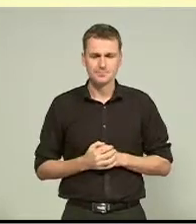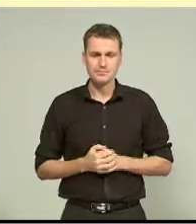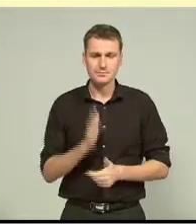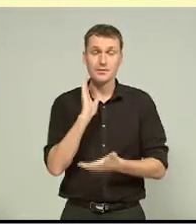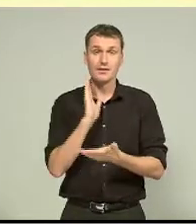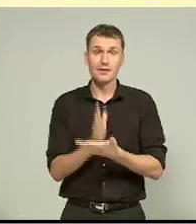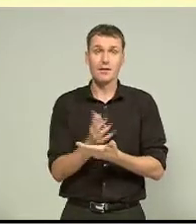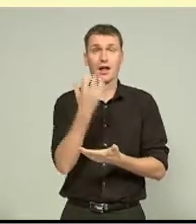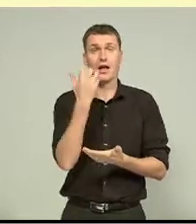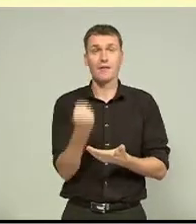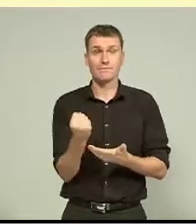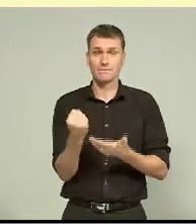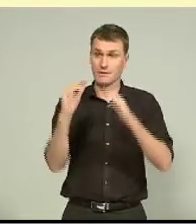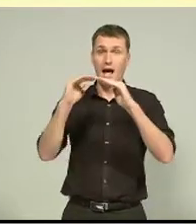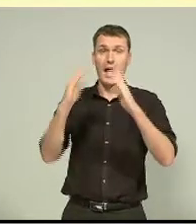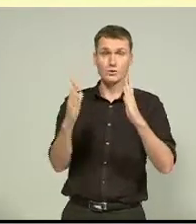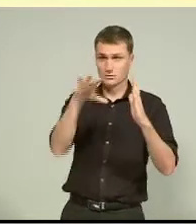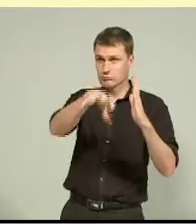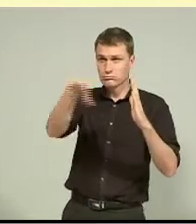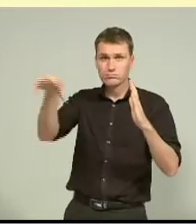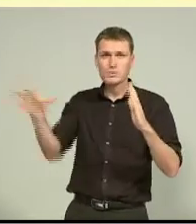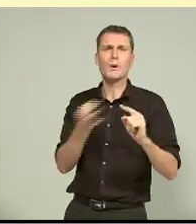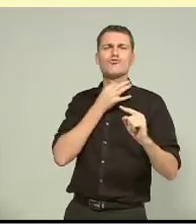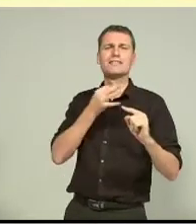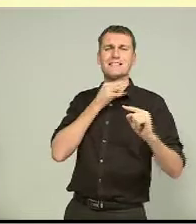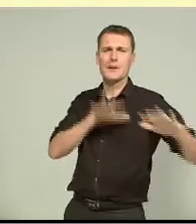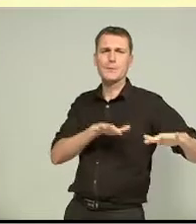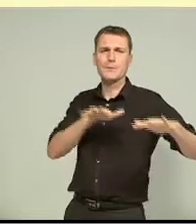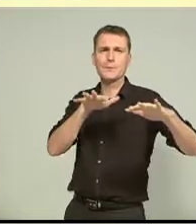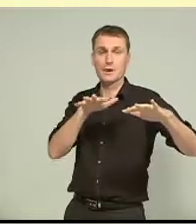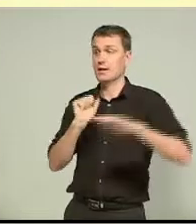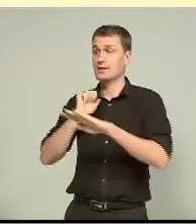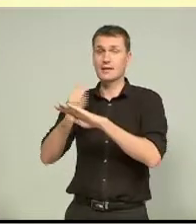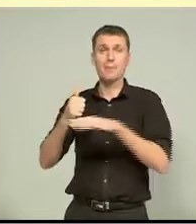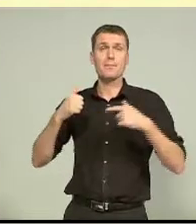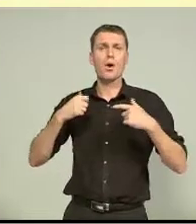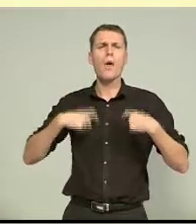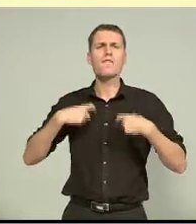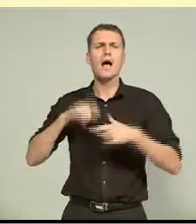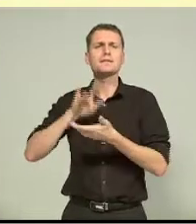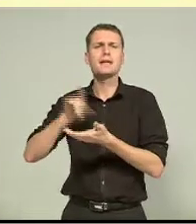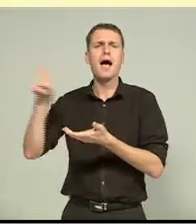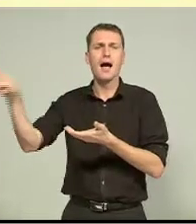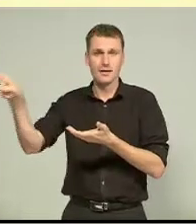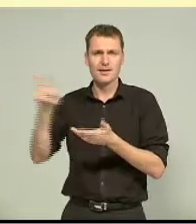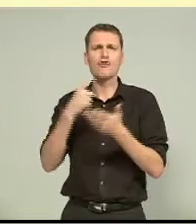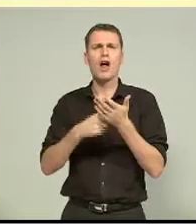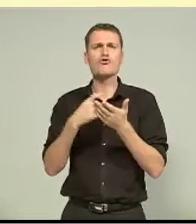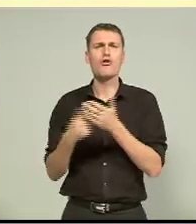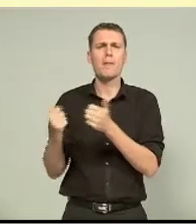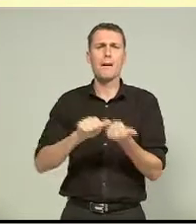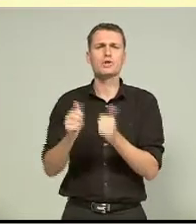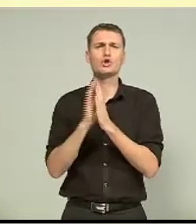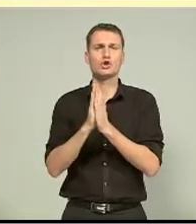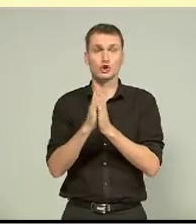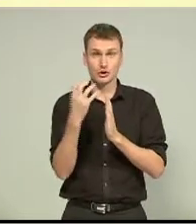got houses that are under threat. We have set up a welfare centre at the Rangira Baptist Church and we